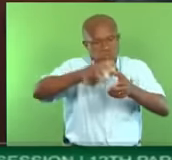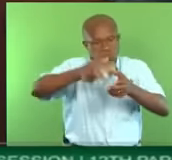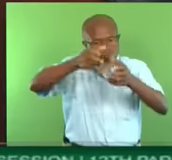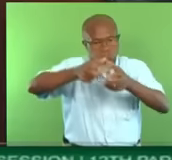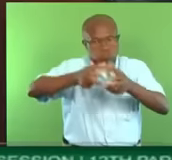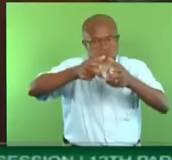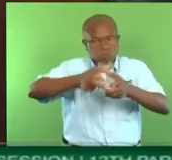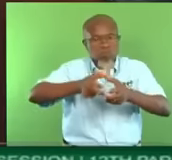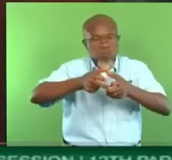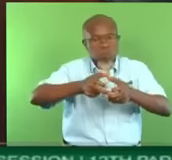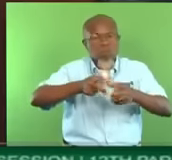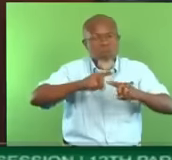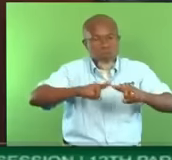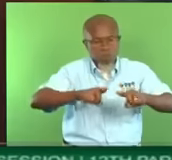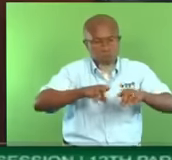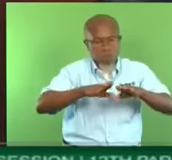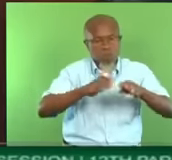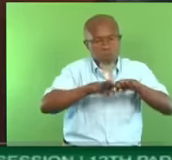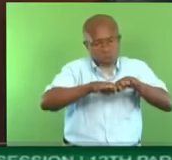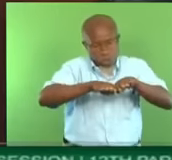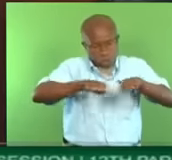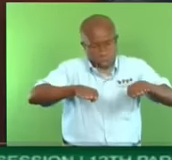floor slab, page 30.